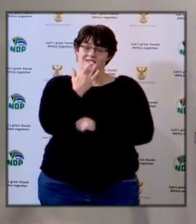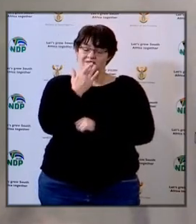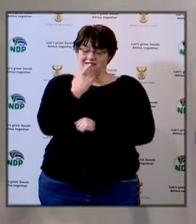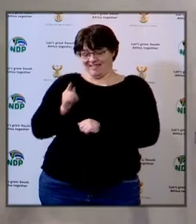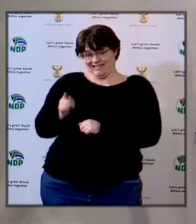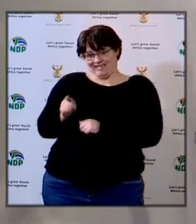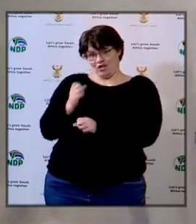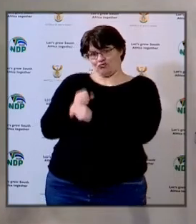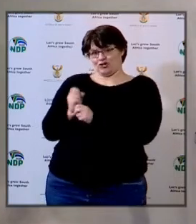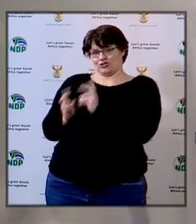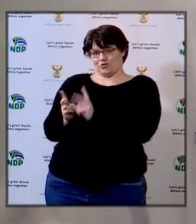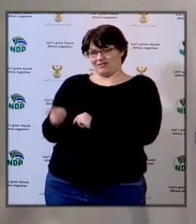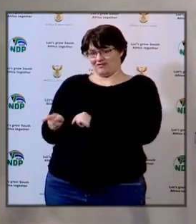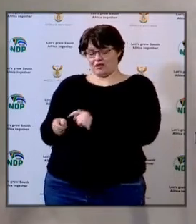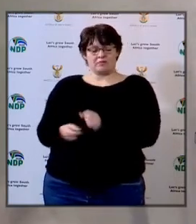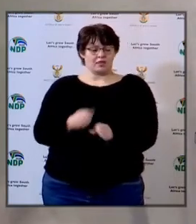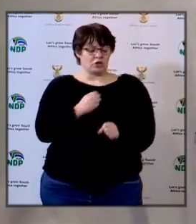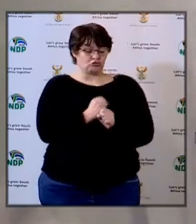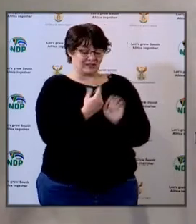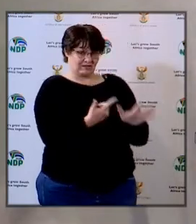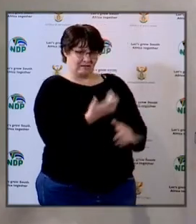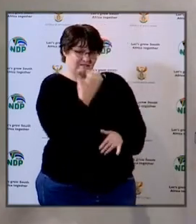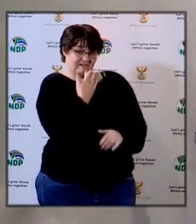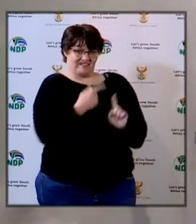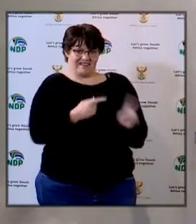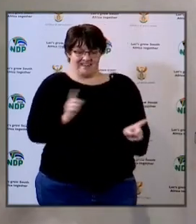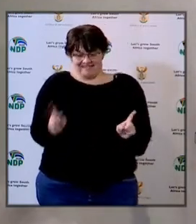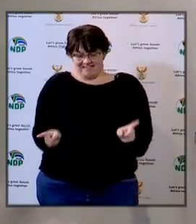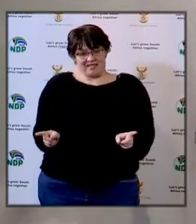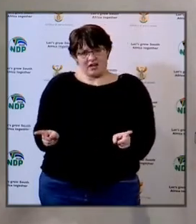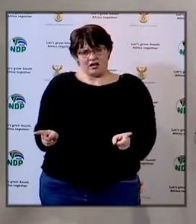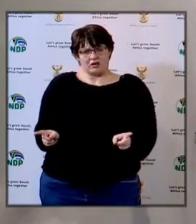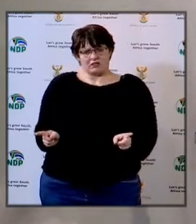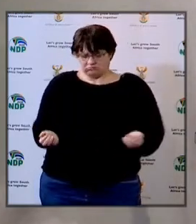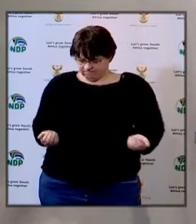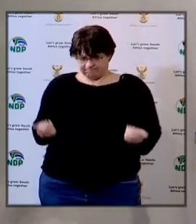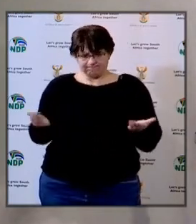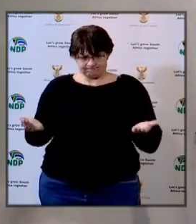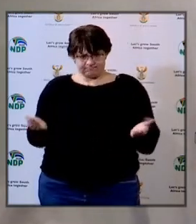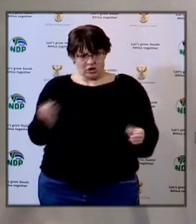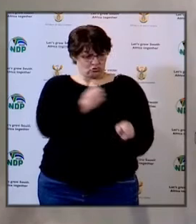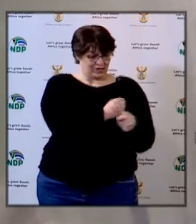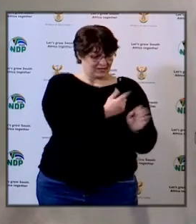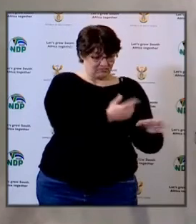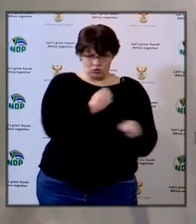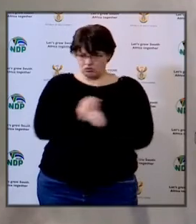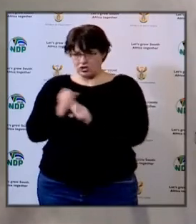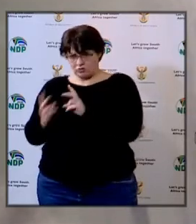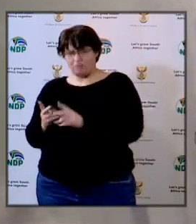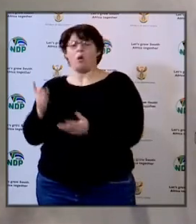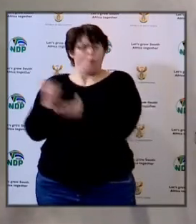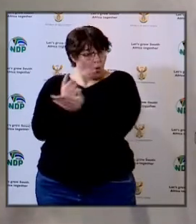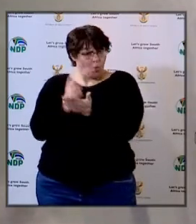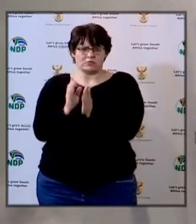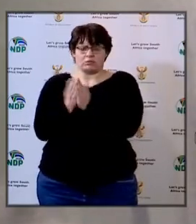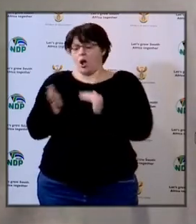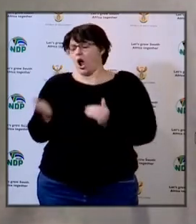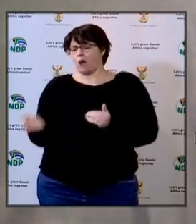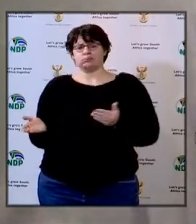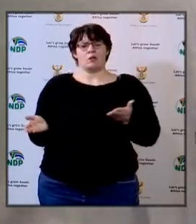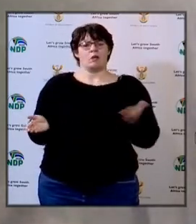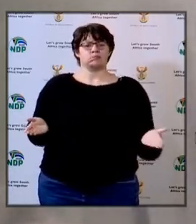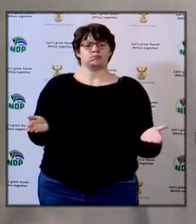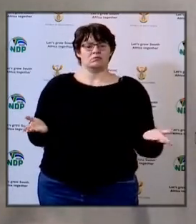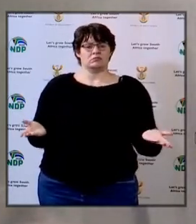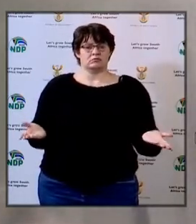grade 12 and grade 7 so these are particularly two grades that always have got textbooks so